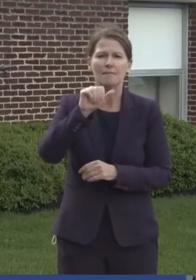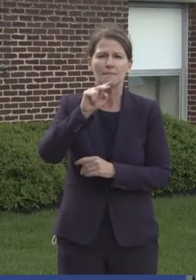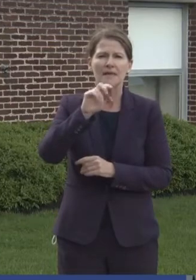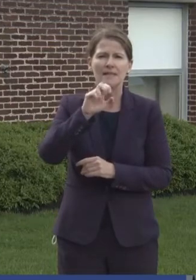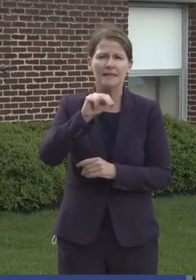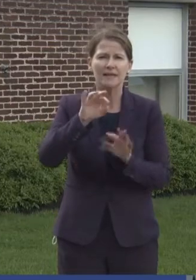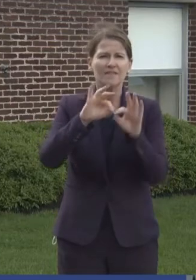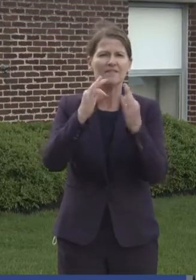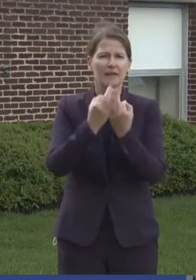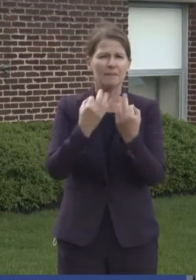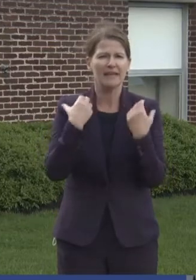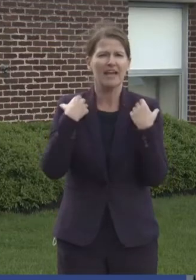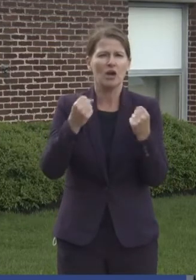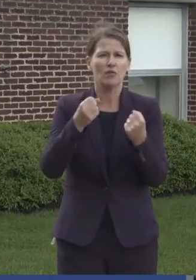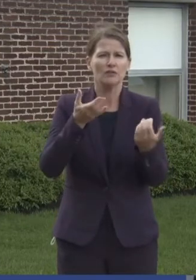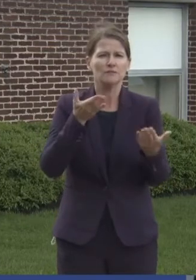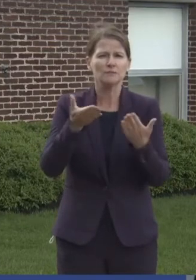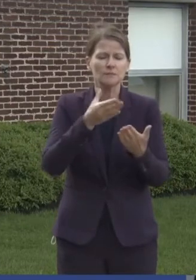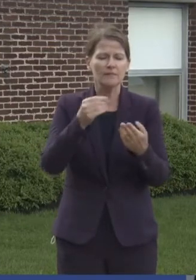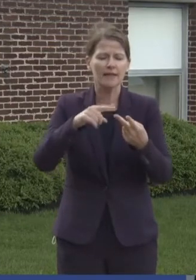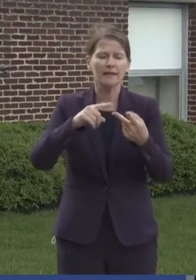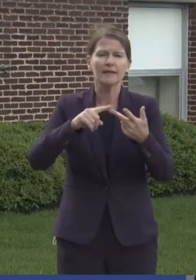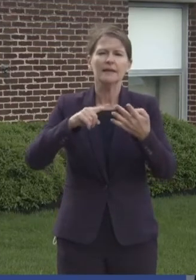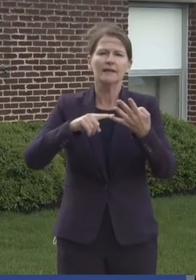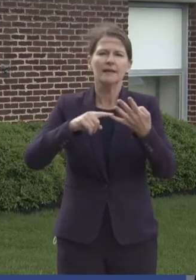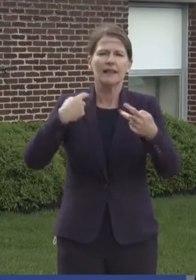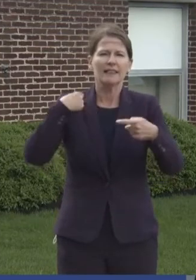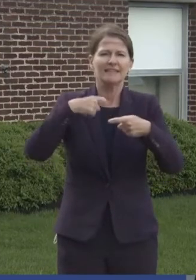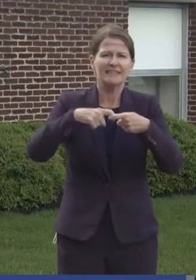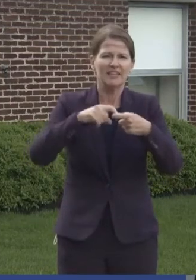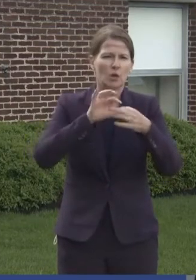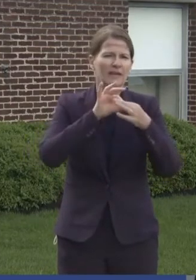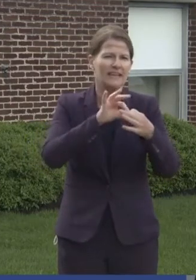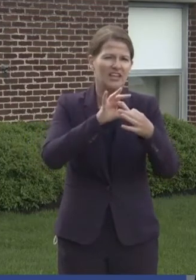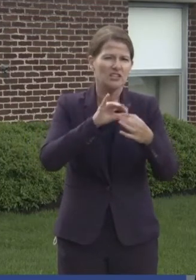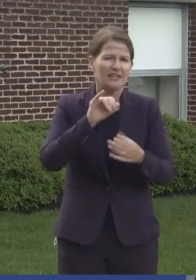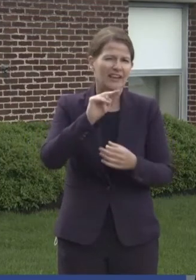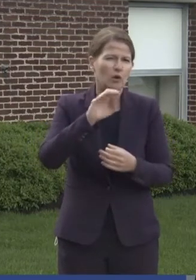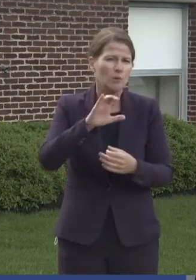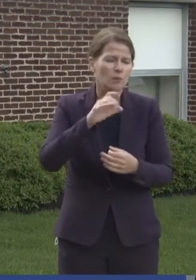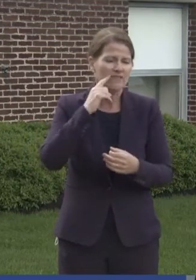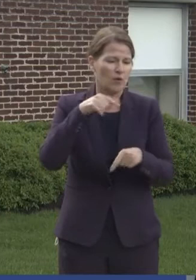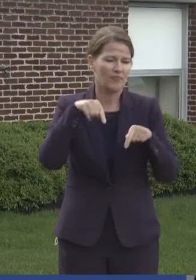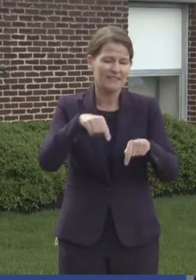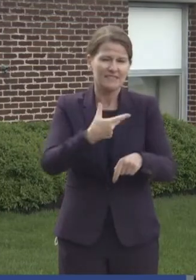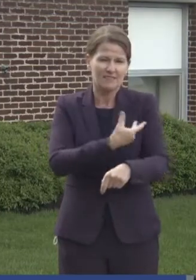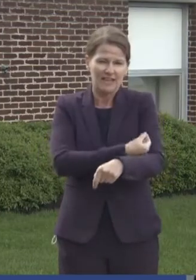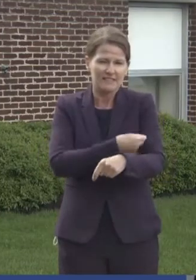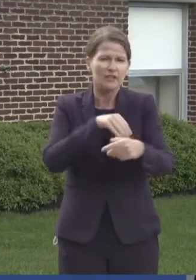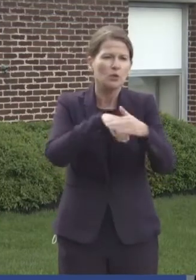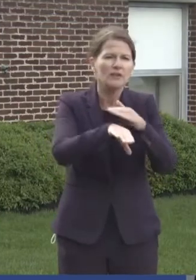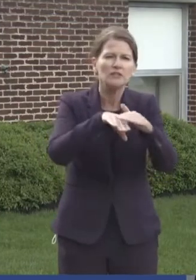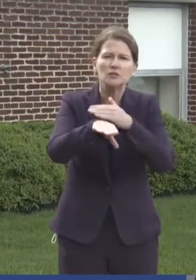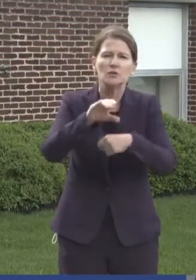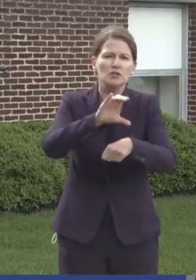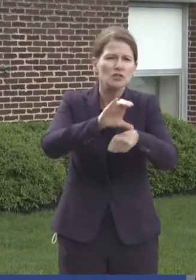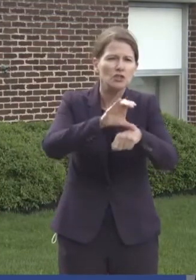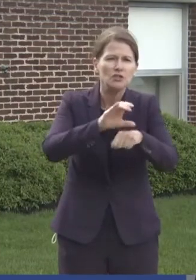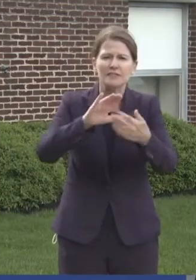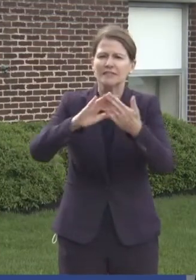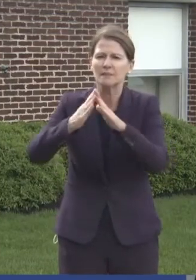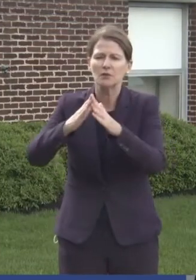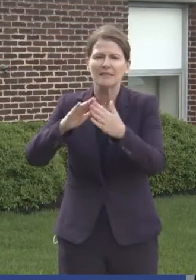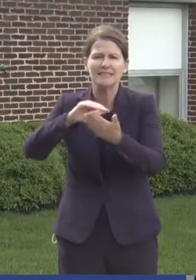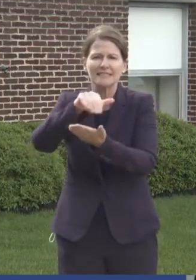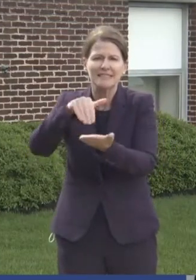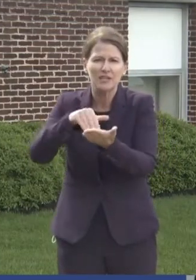Health Services and Latino Connection Incorporated to take this vaccine into churches and community centers and